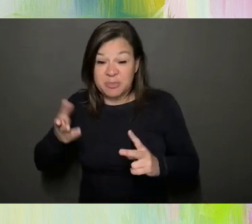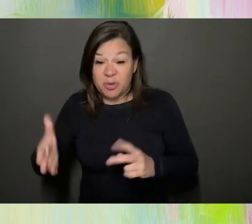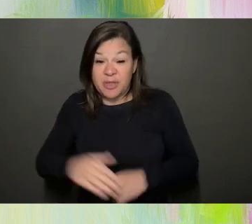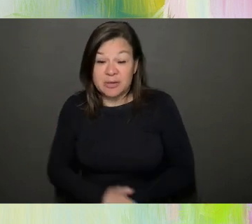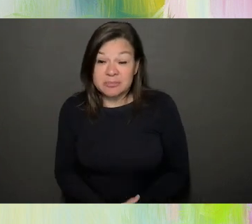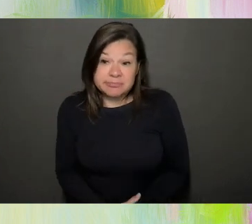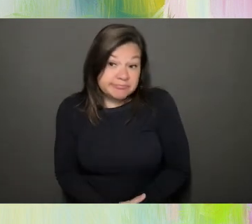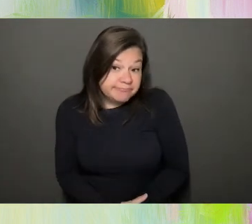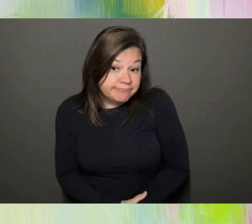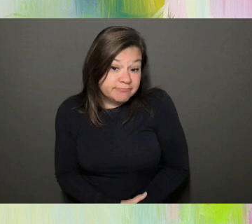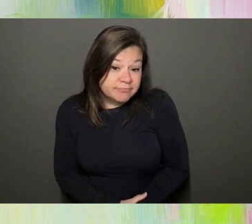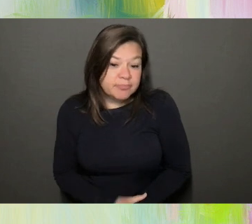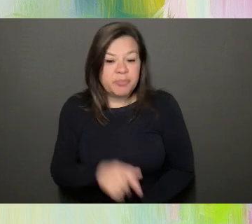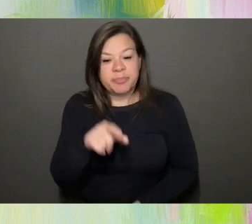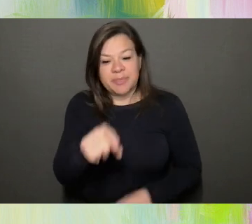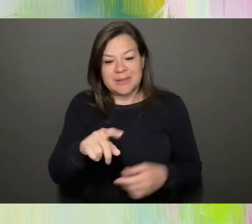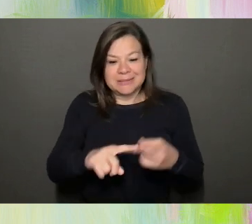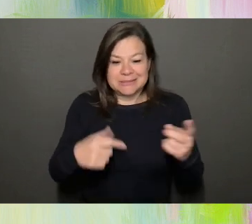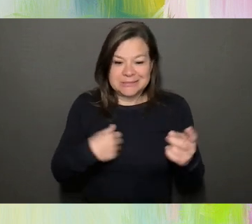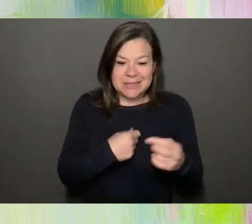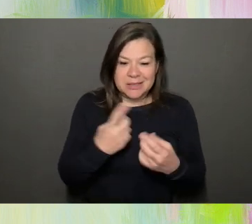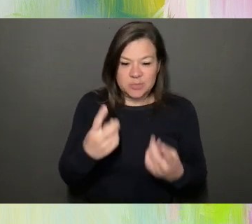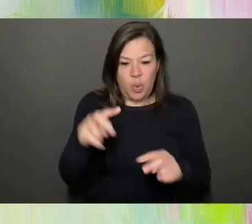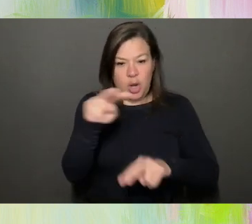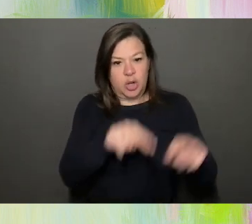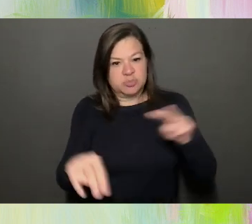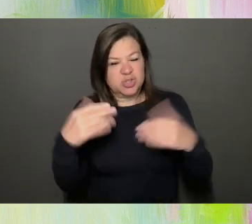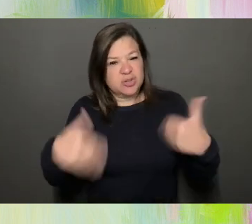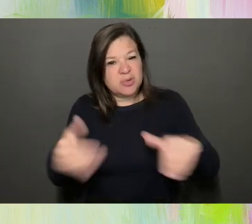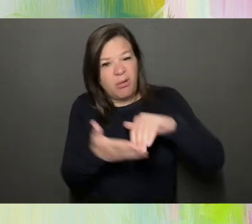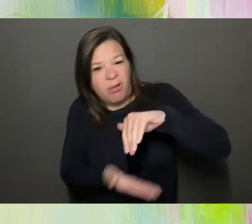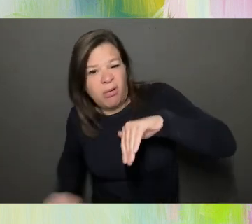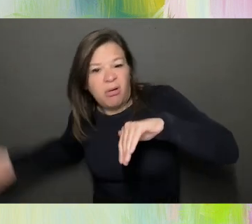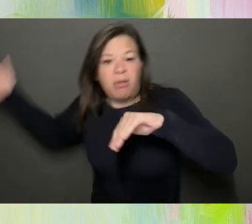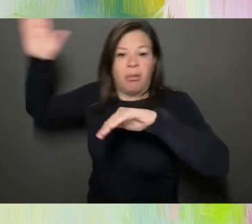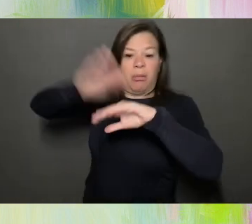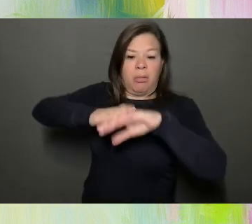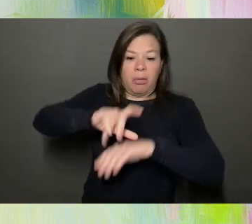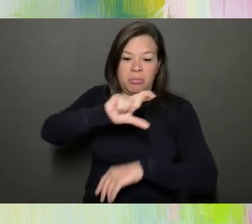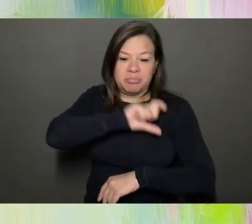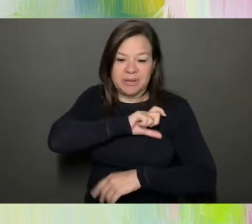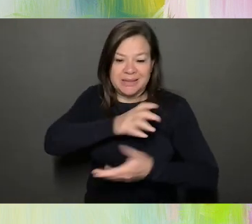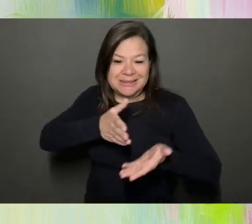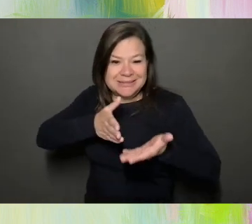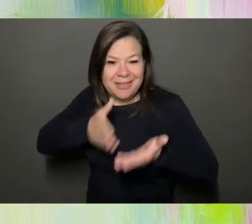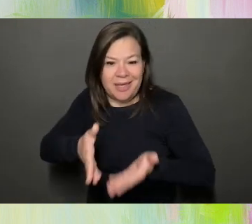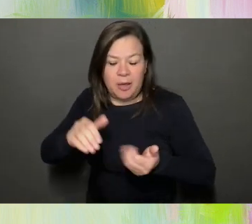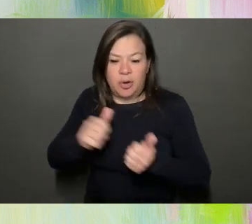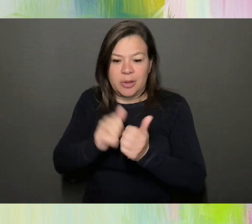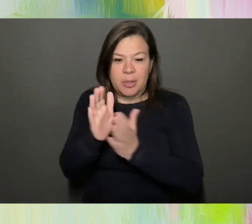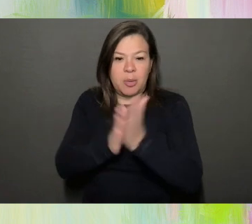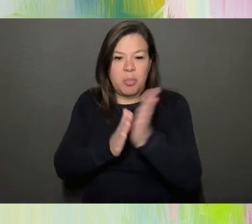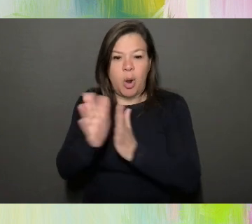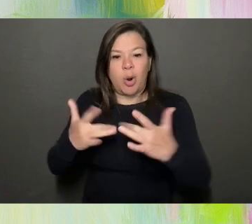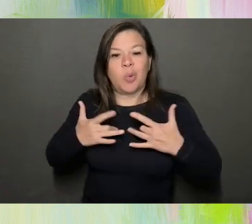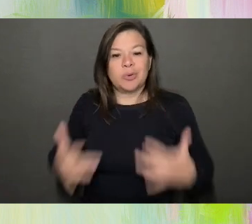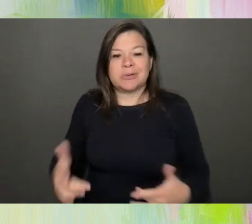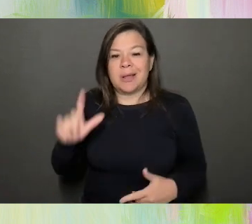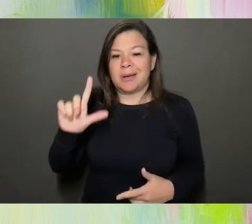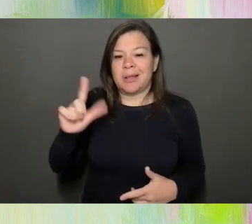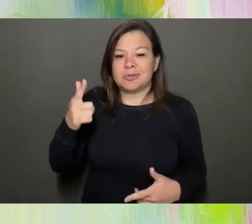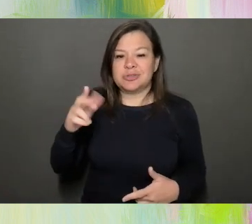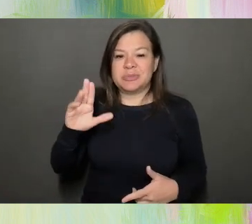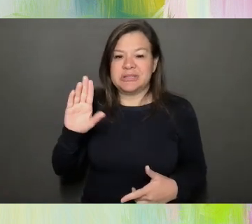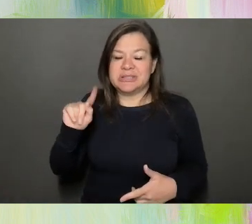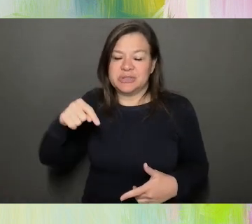One observes the excessive amount of police force officers in the park where the LGBT community gathers. A show of